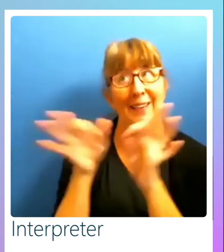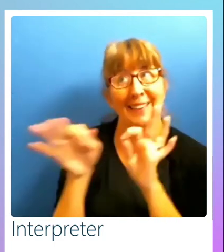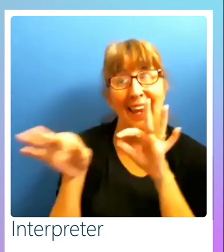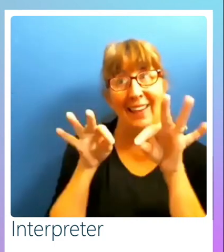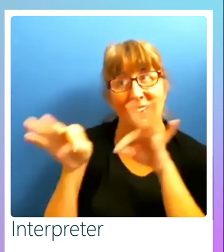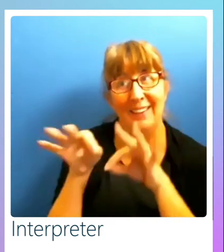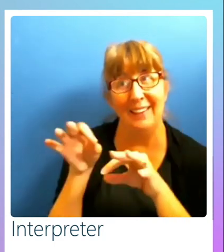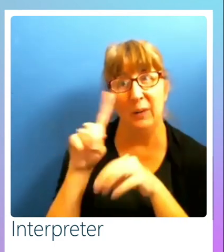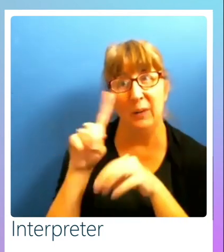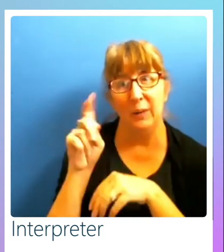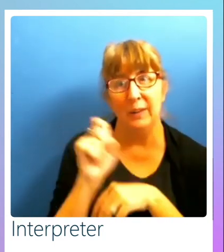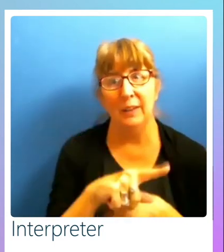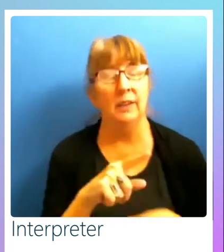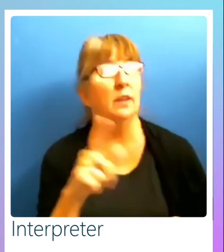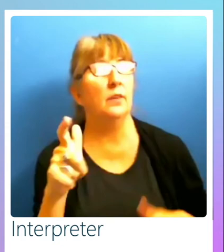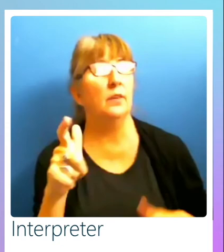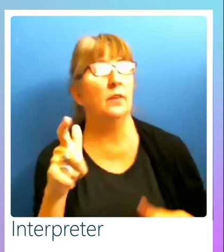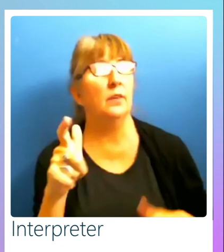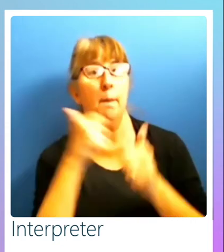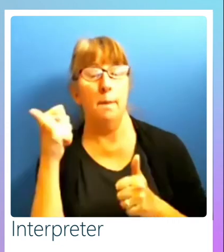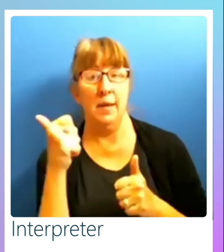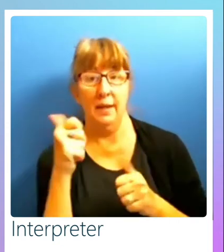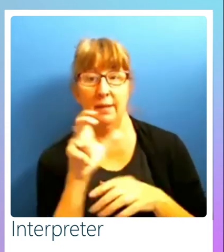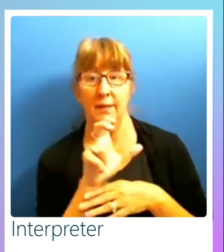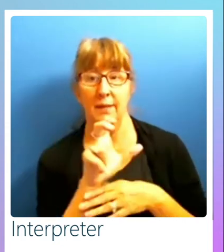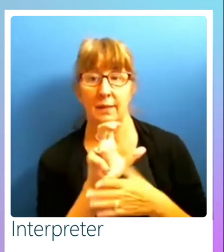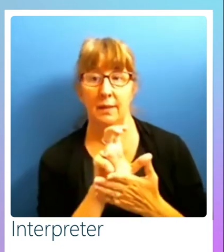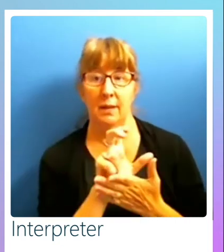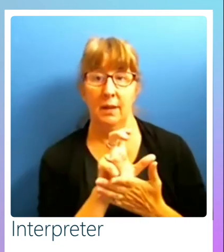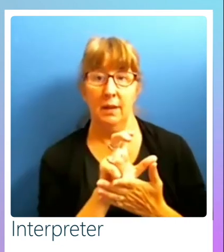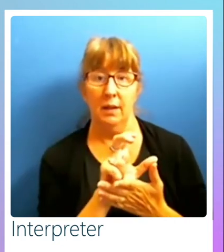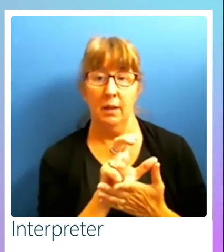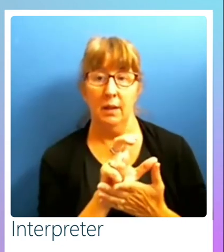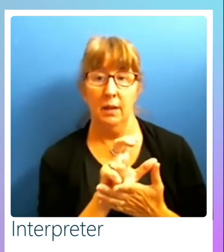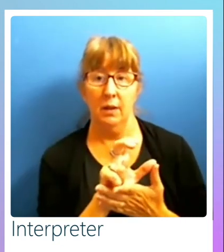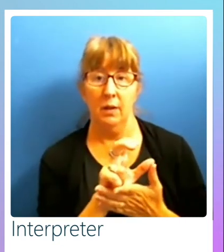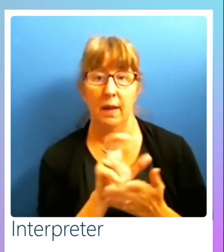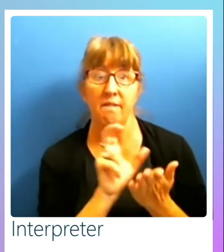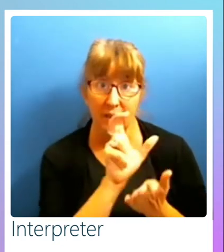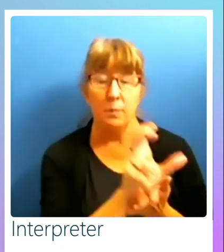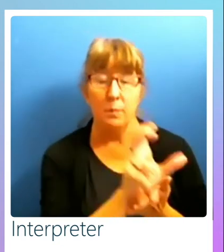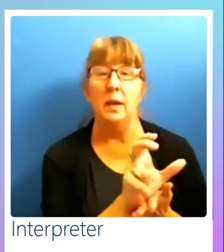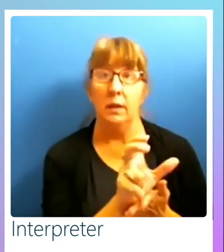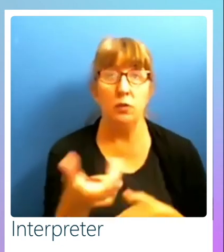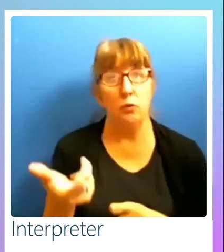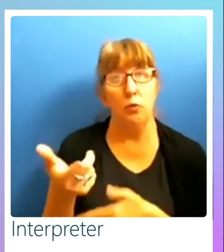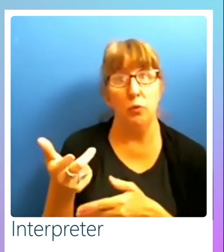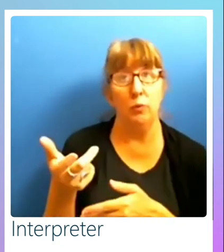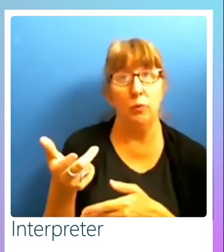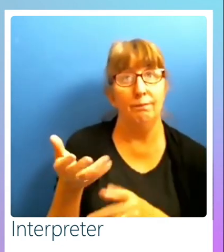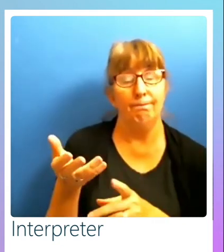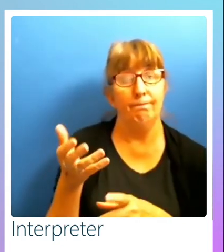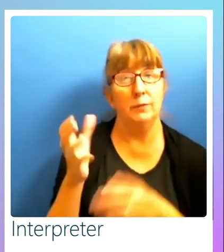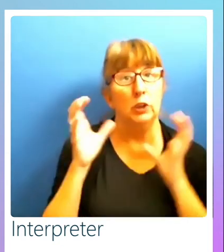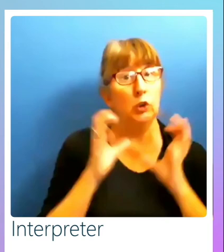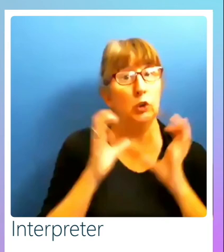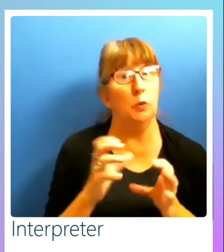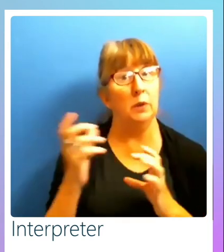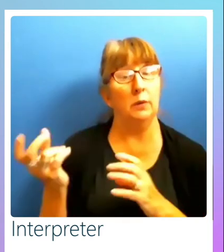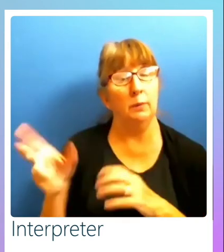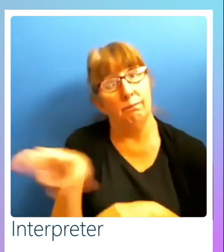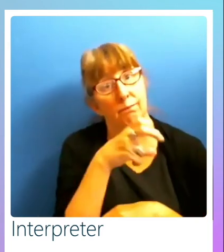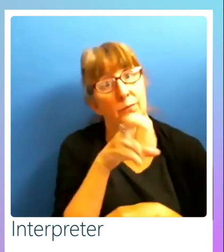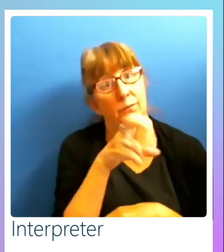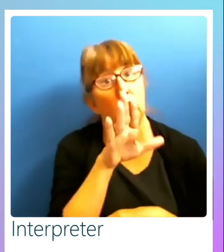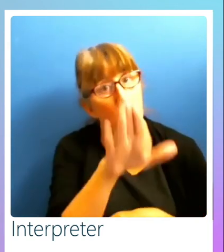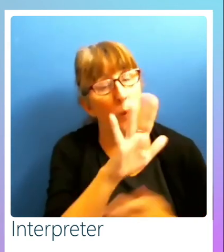The biggest investment is driving consumers to your website instead of going to a competitor's website. Would you say that this is